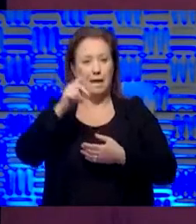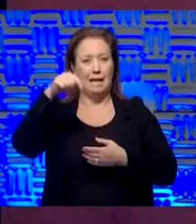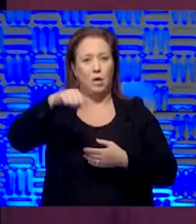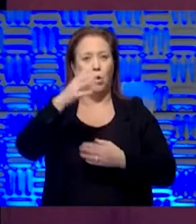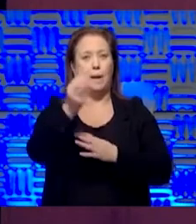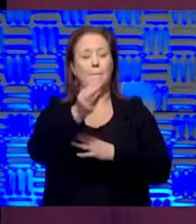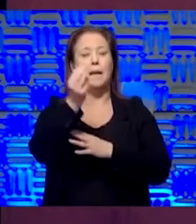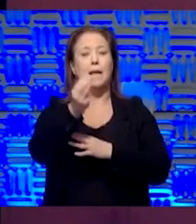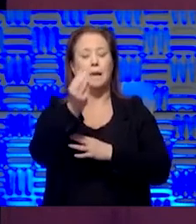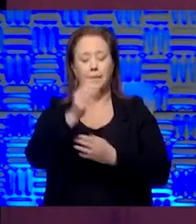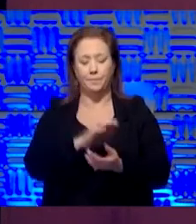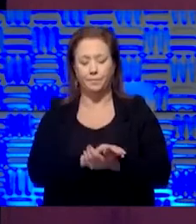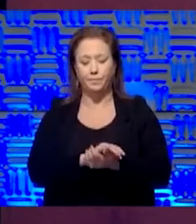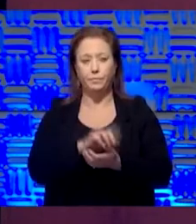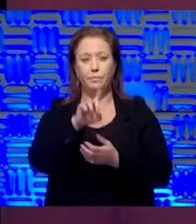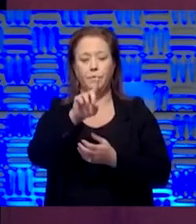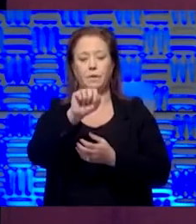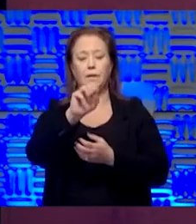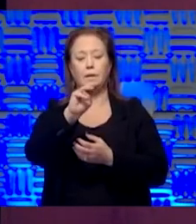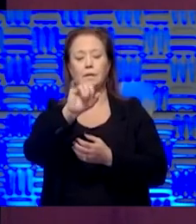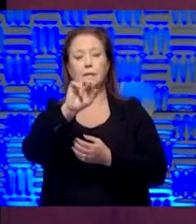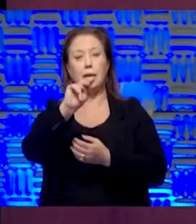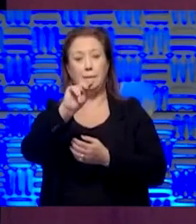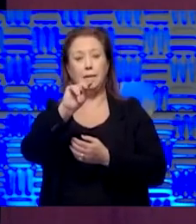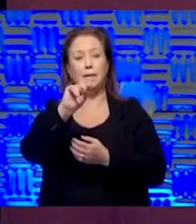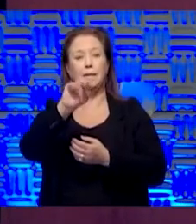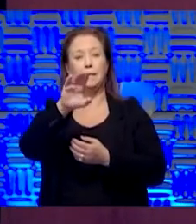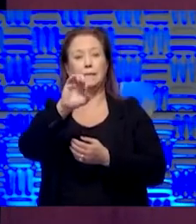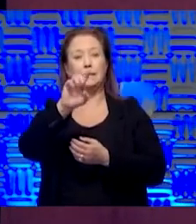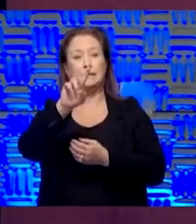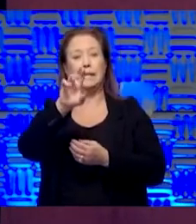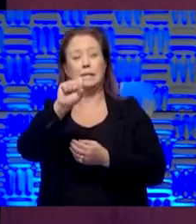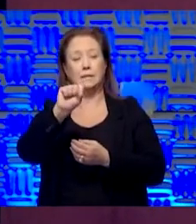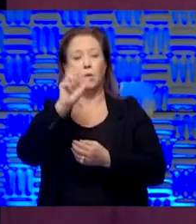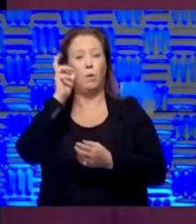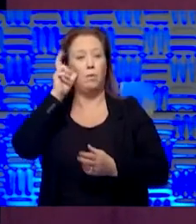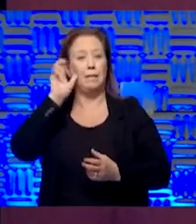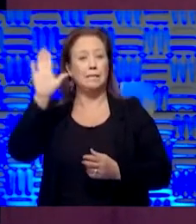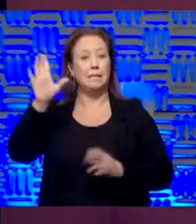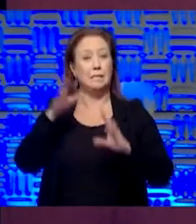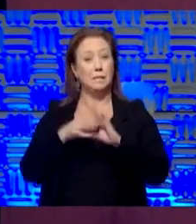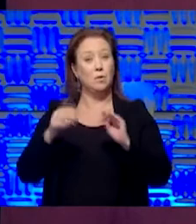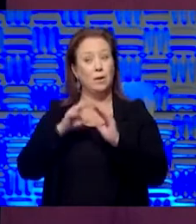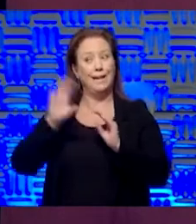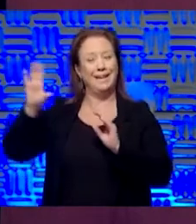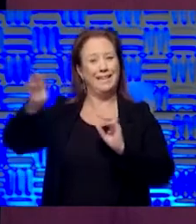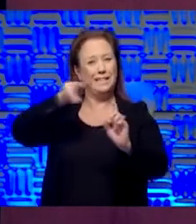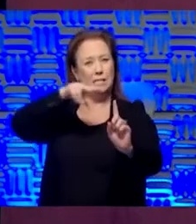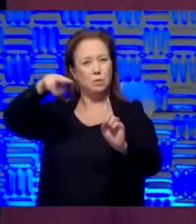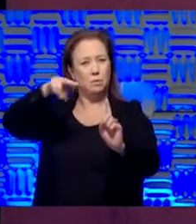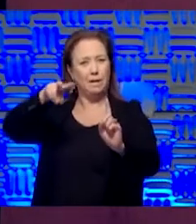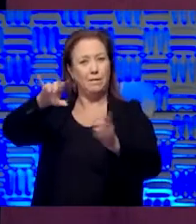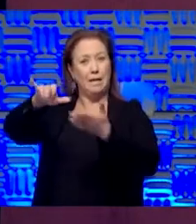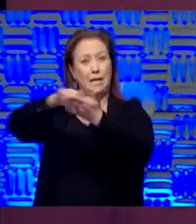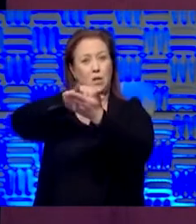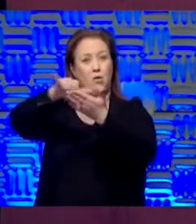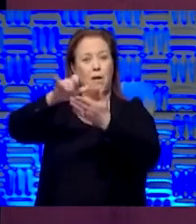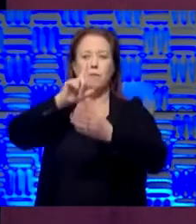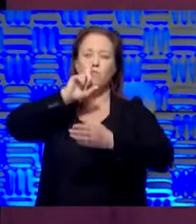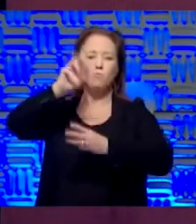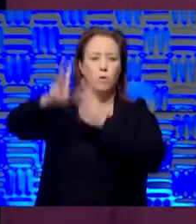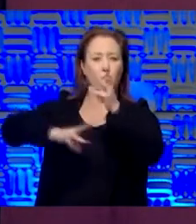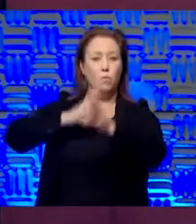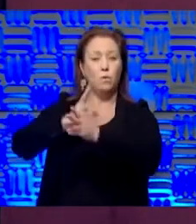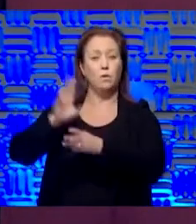on on Monday, Damien Stevens. And so we'll listen to that story, listen to the story of what he saw in the real world.